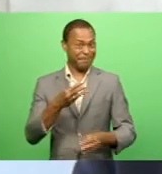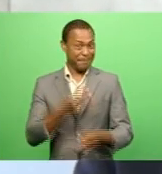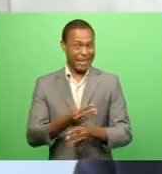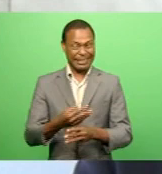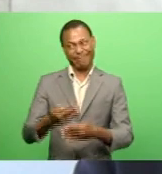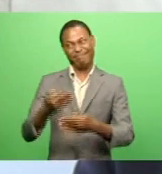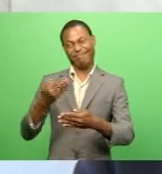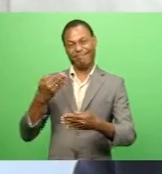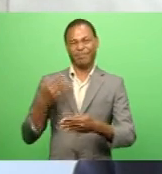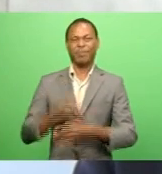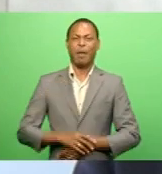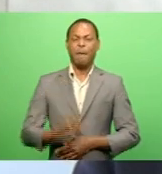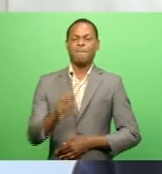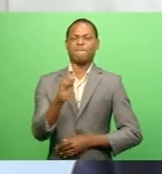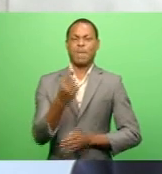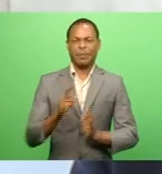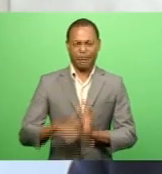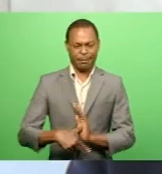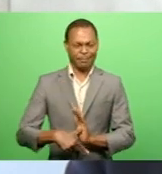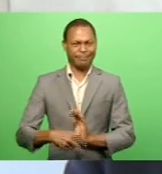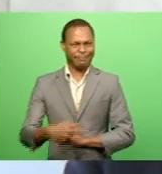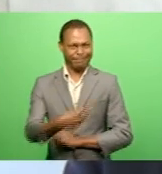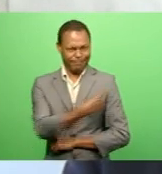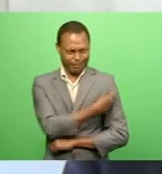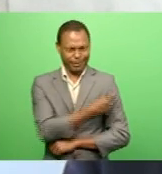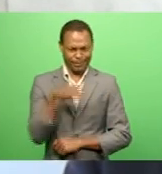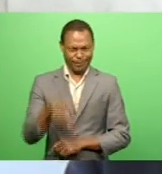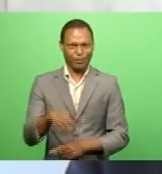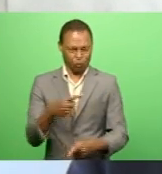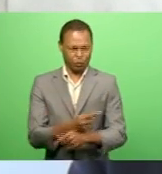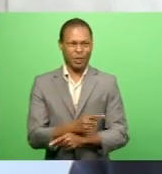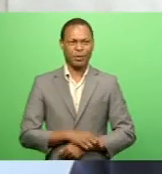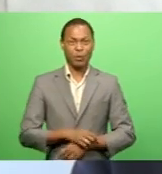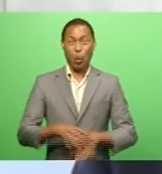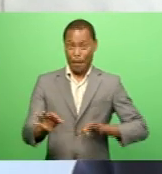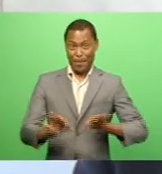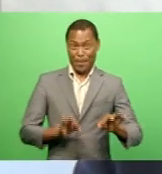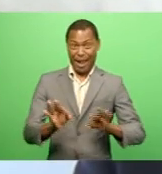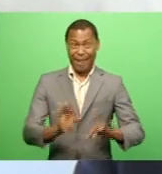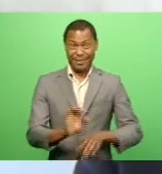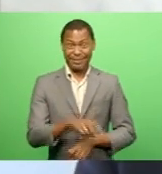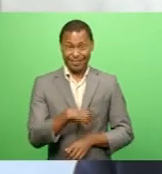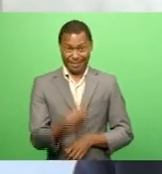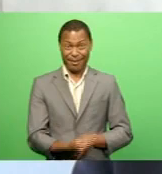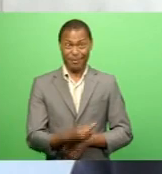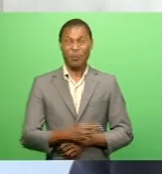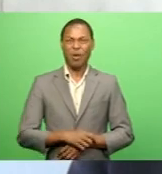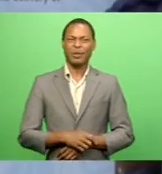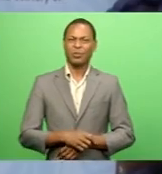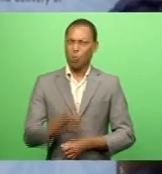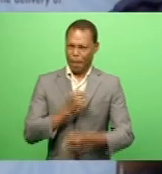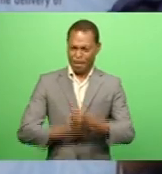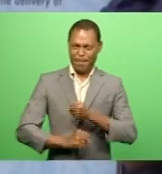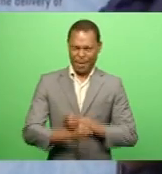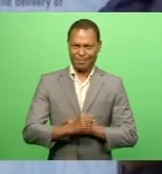receiving their first vaccination through this week And I plan to be vaccinated as soon as I become eligible